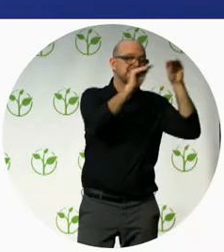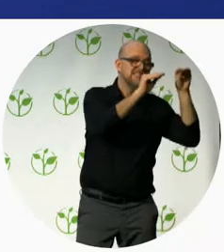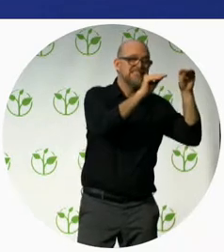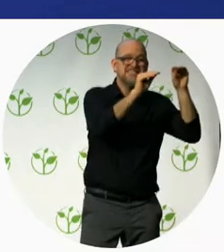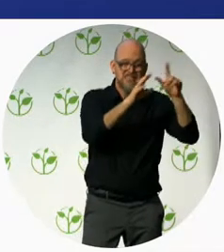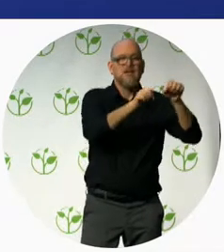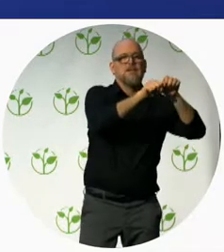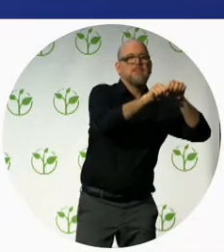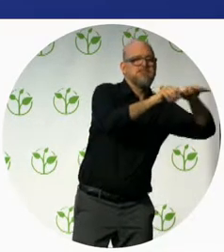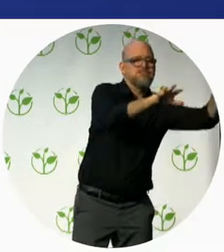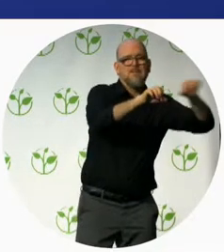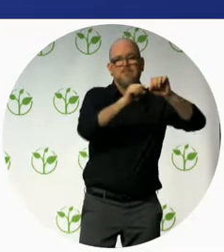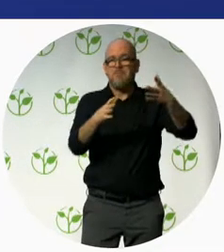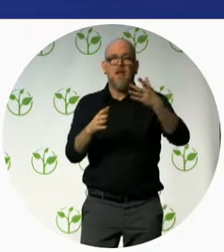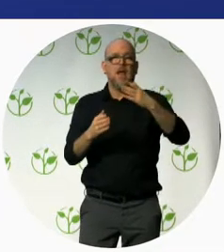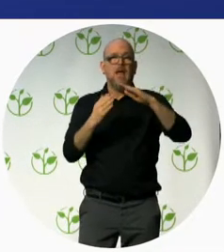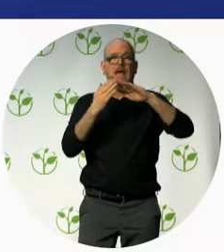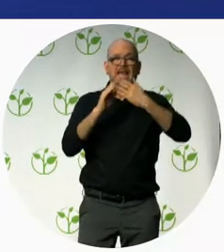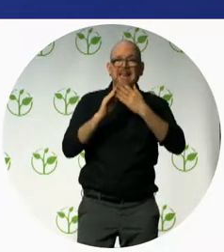epidemiology studies